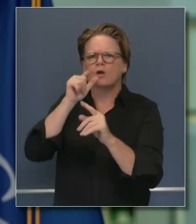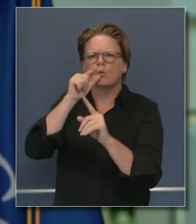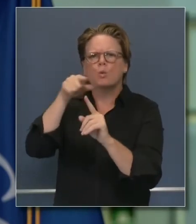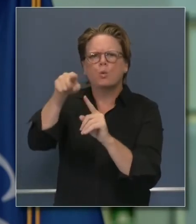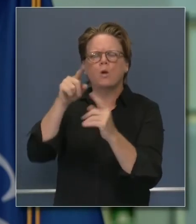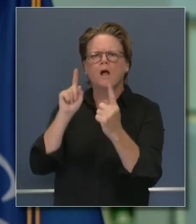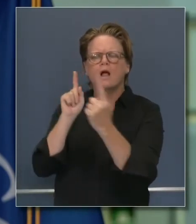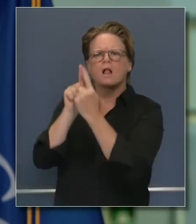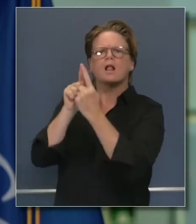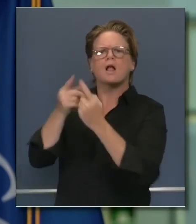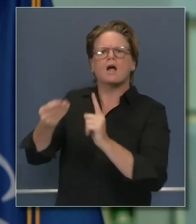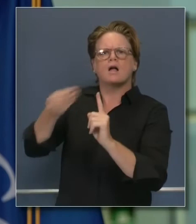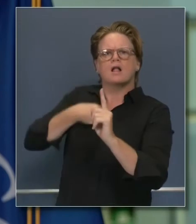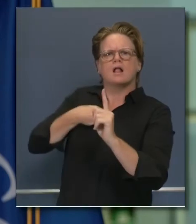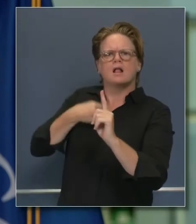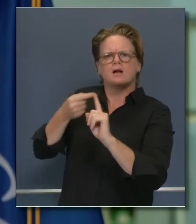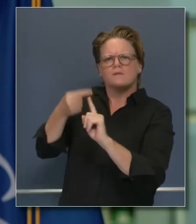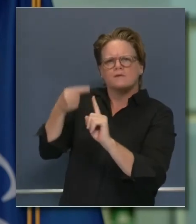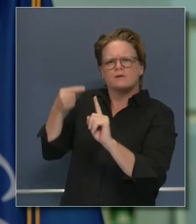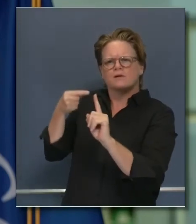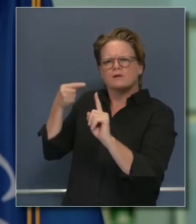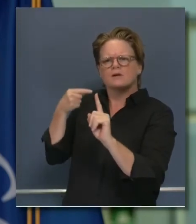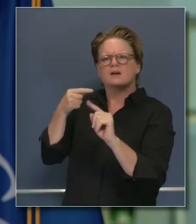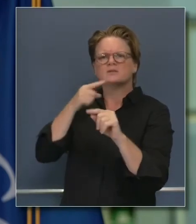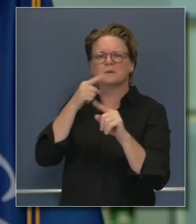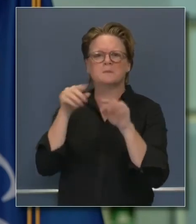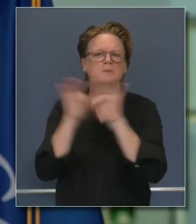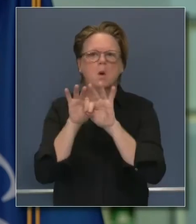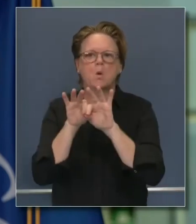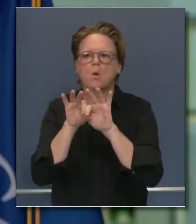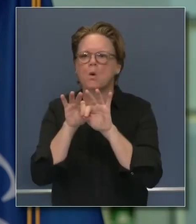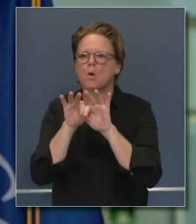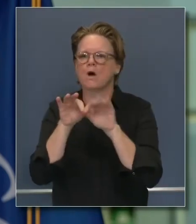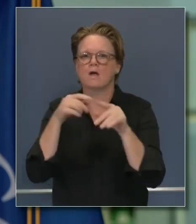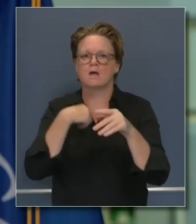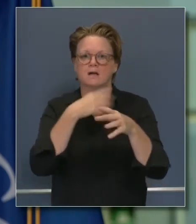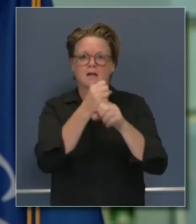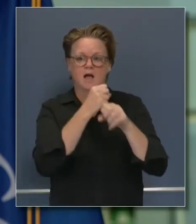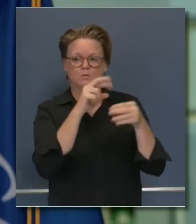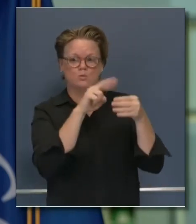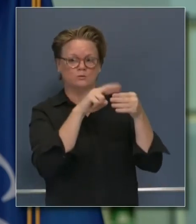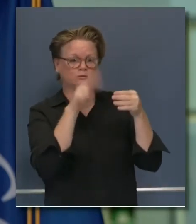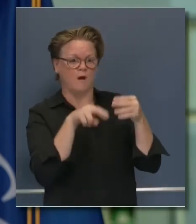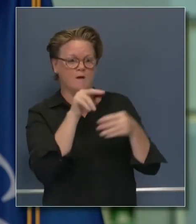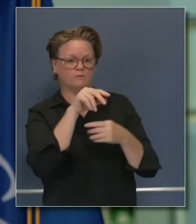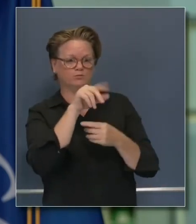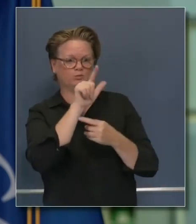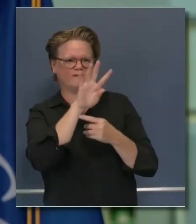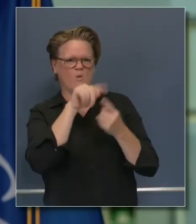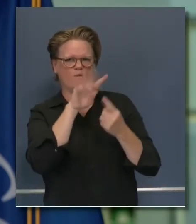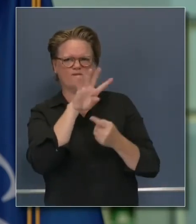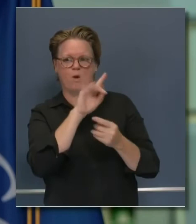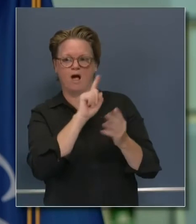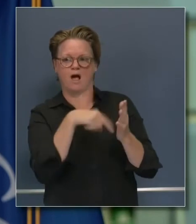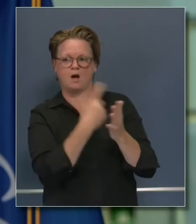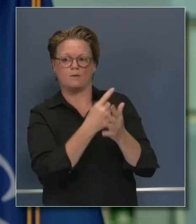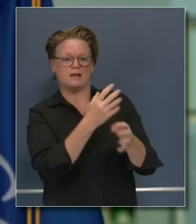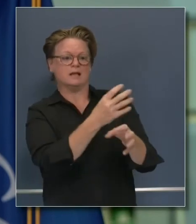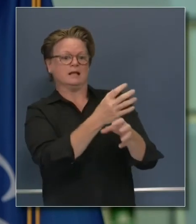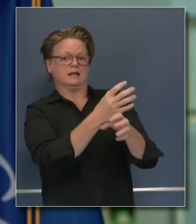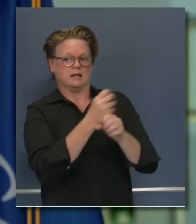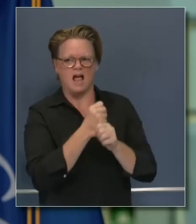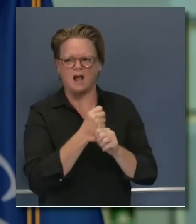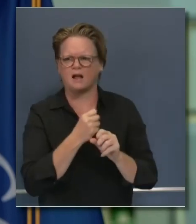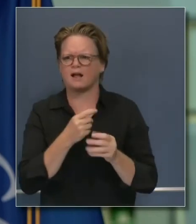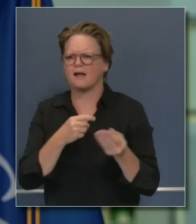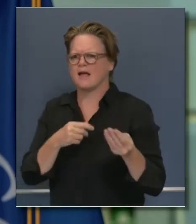turnaround times of 24, 48 hours, our goal is to get it down to 24 hours, means that results get in the hands of counties,